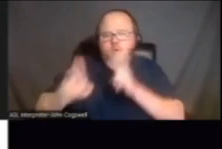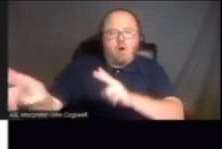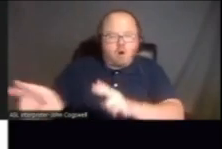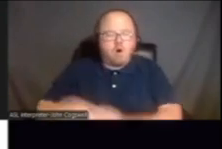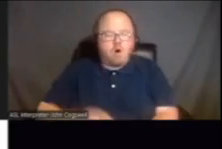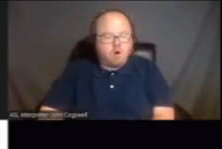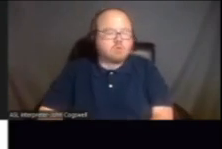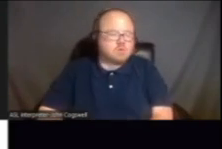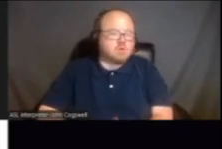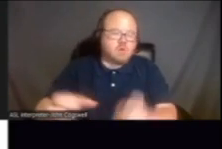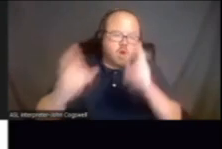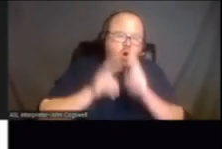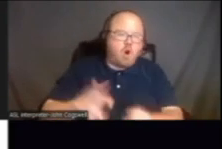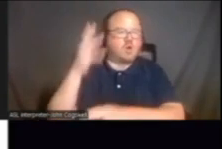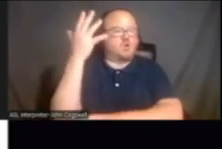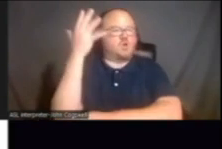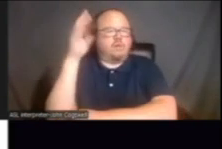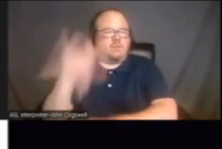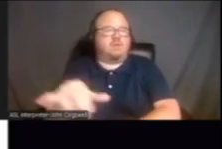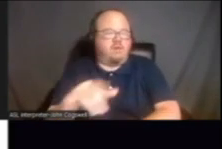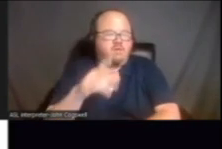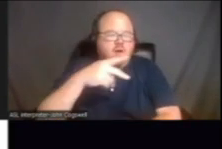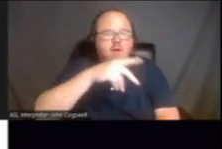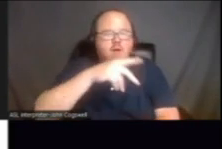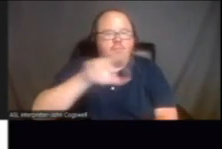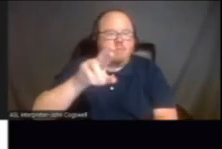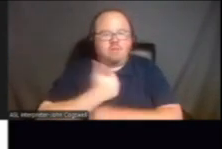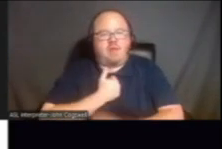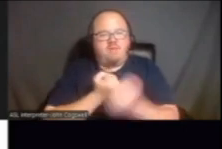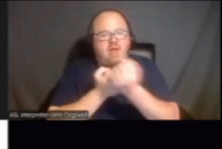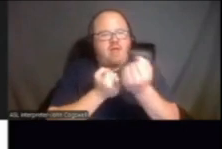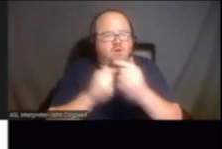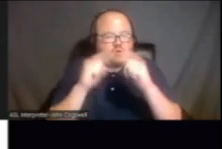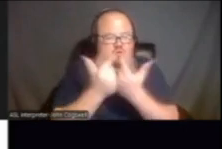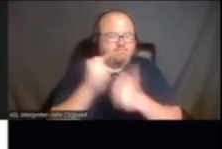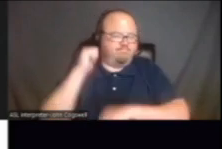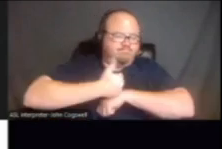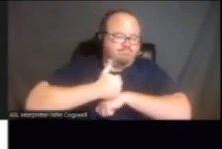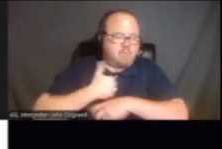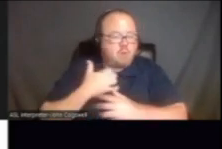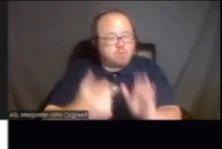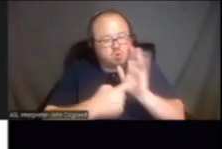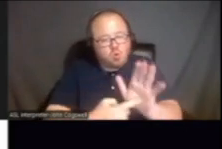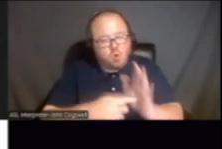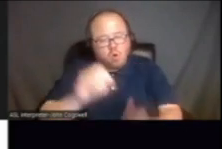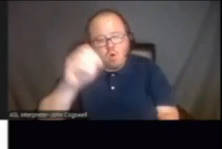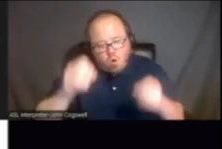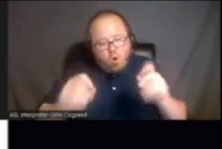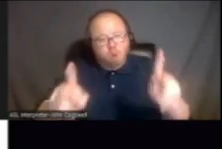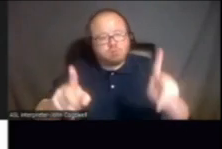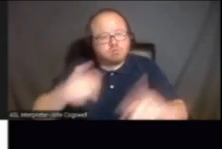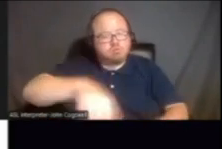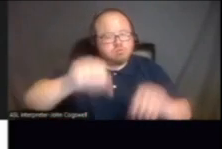this honoring tree that the Peers of Advocacy Program has. And I also wanted to share an opportunity where you can